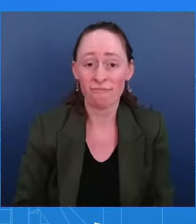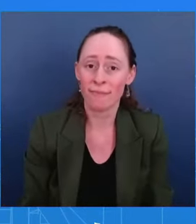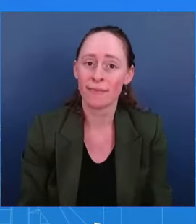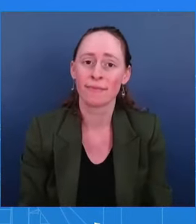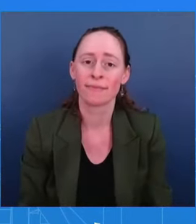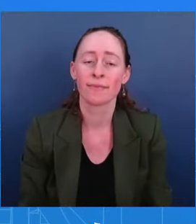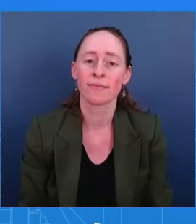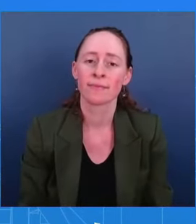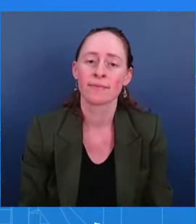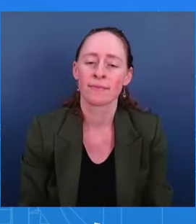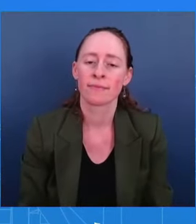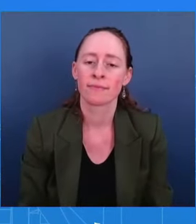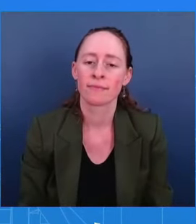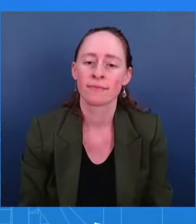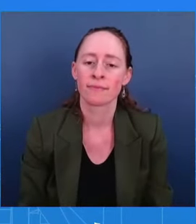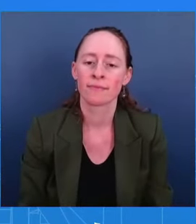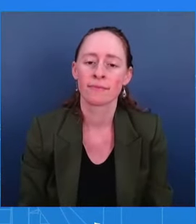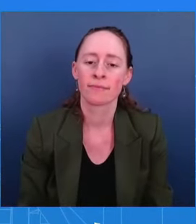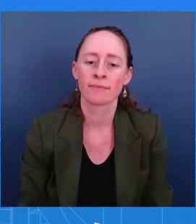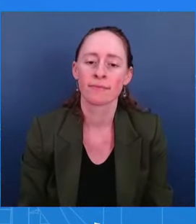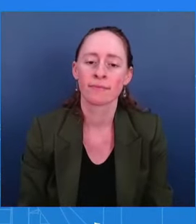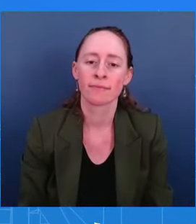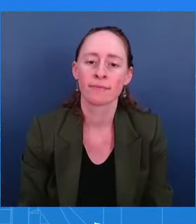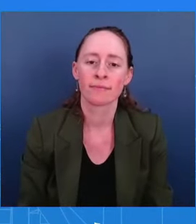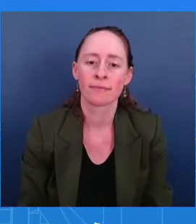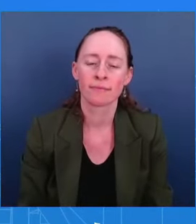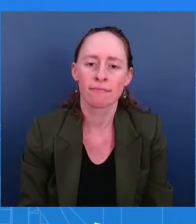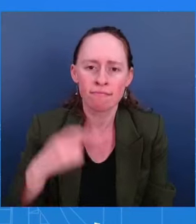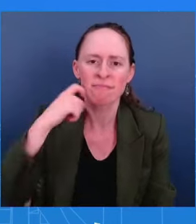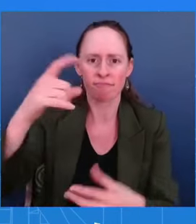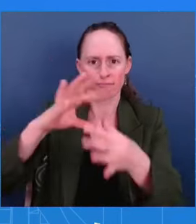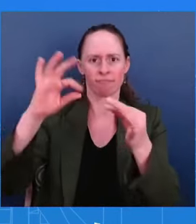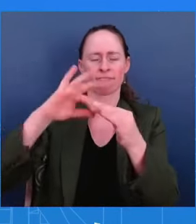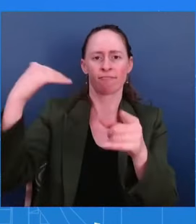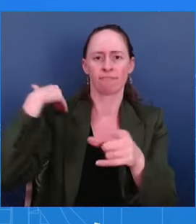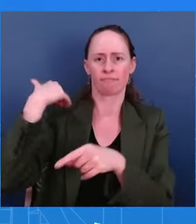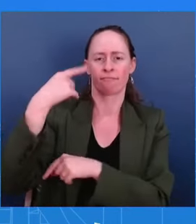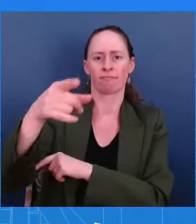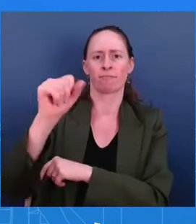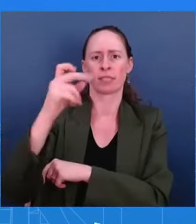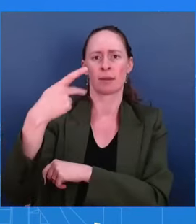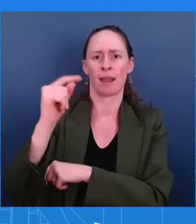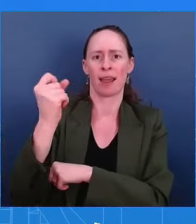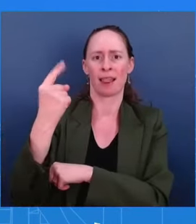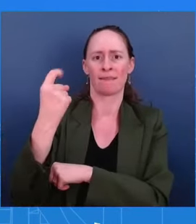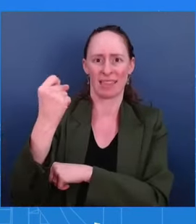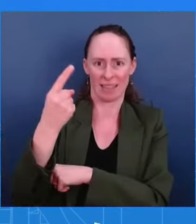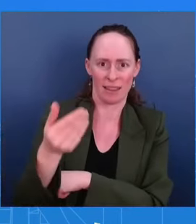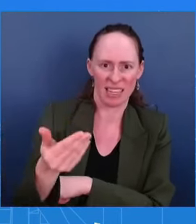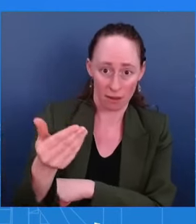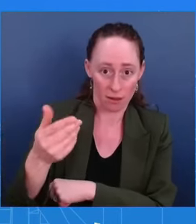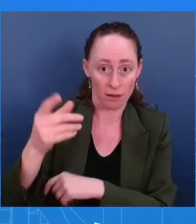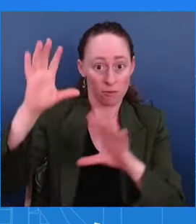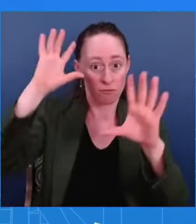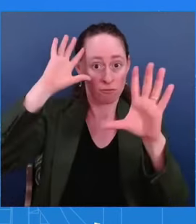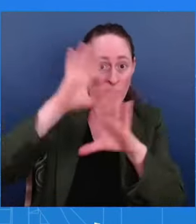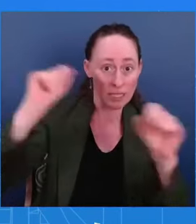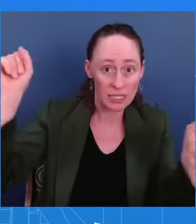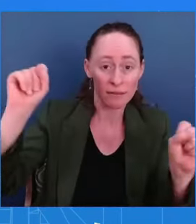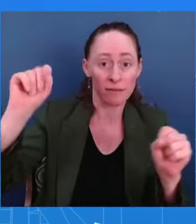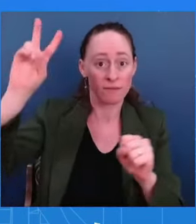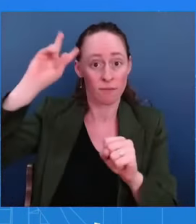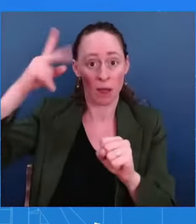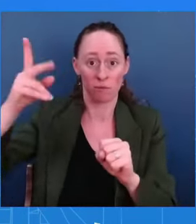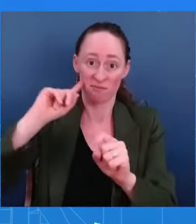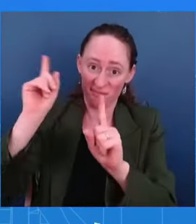the President and the Vice President will be in New York. Did you say if they'll be at Ground Zero? They will be at Ground Zero. I don't, we'll have